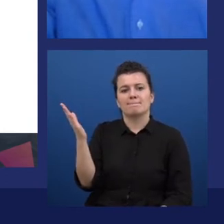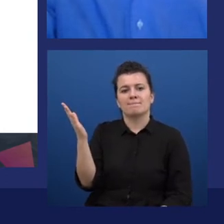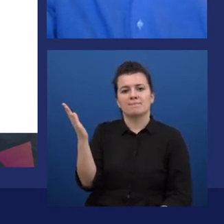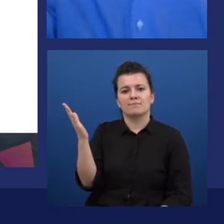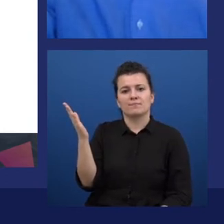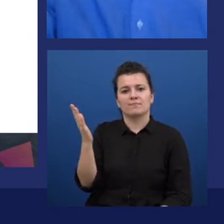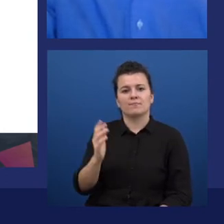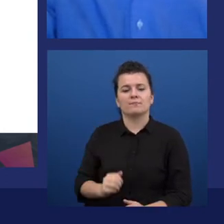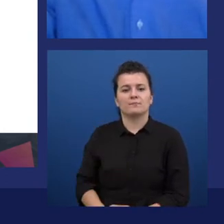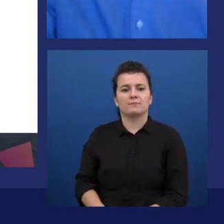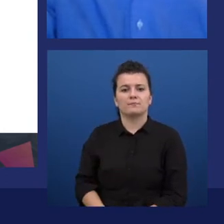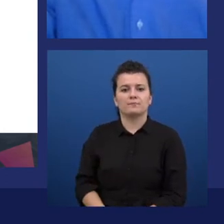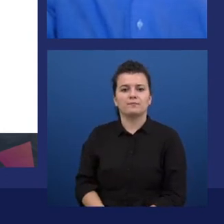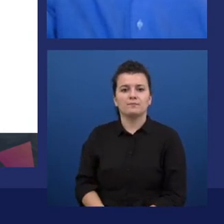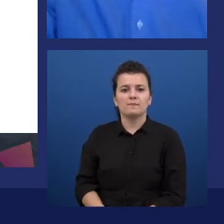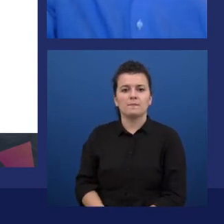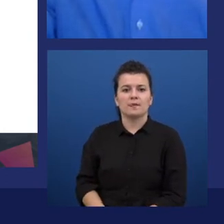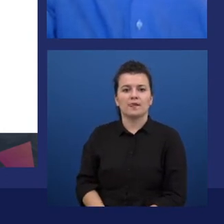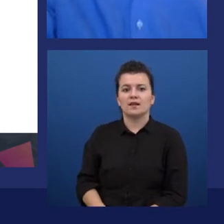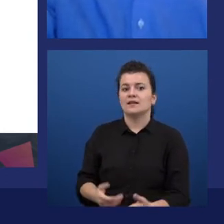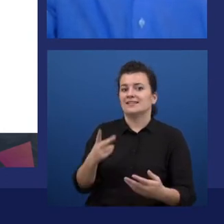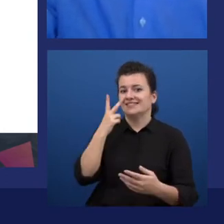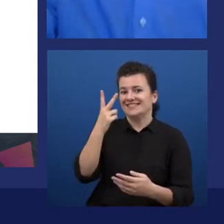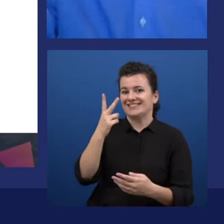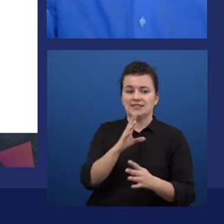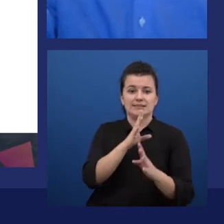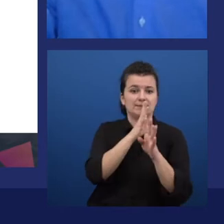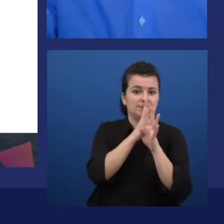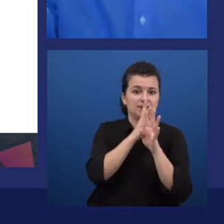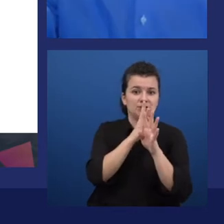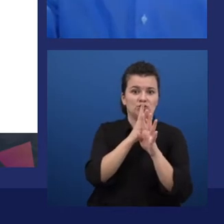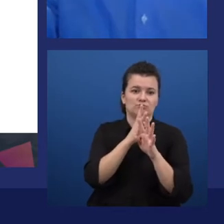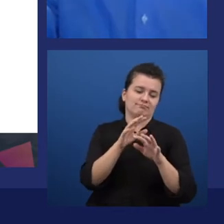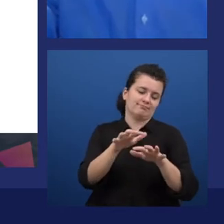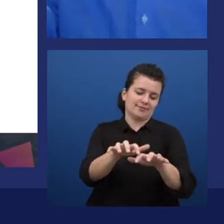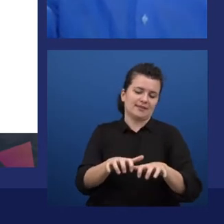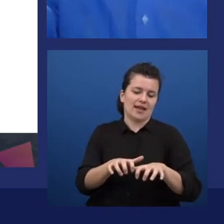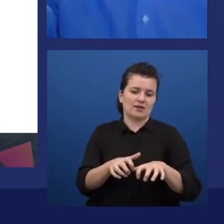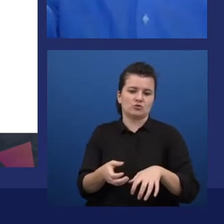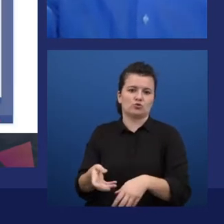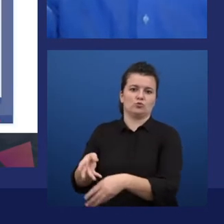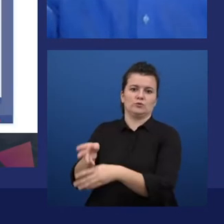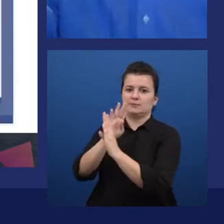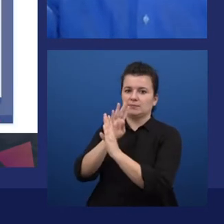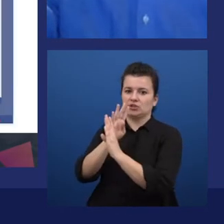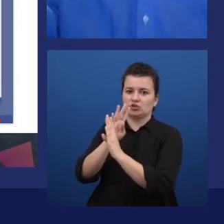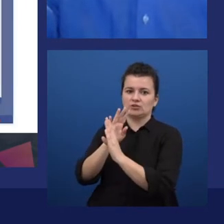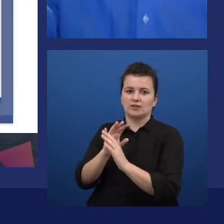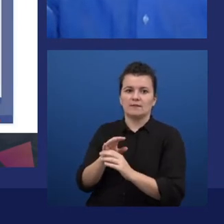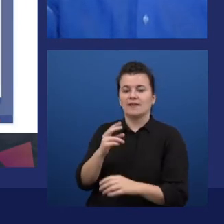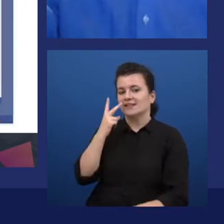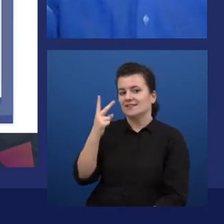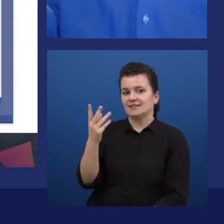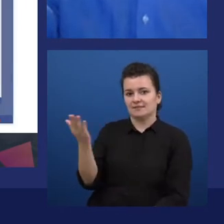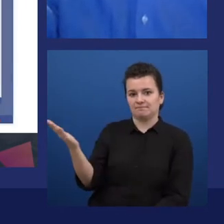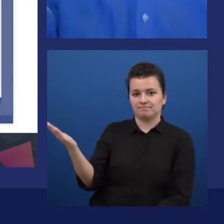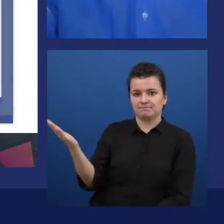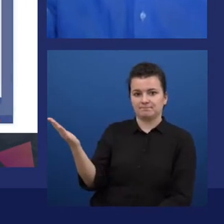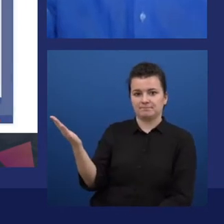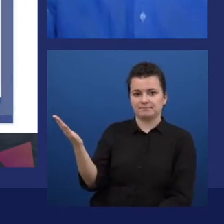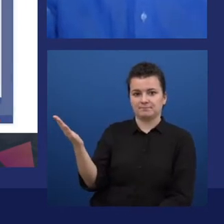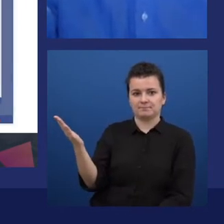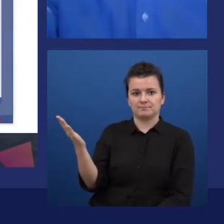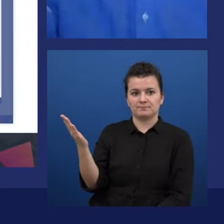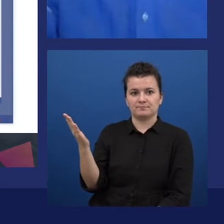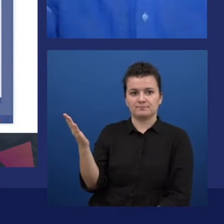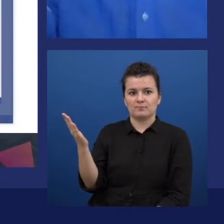this is speech. This is text-to-speech. So I'll just show you very briefly how that looks like. You create a speech